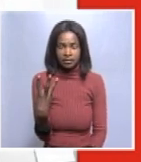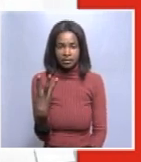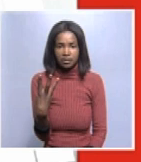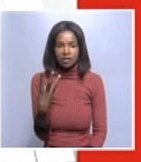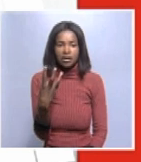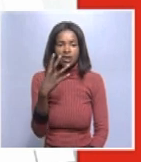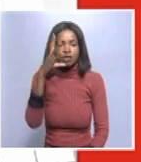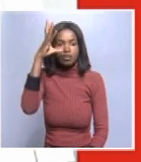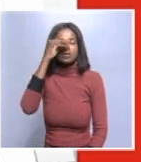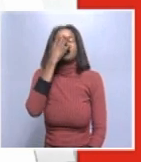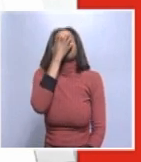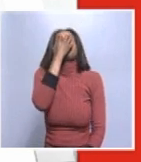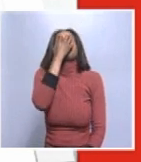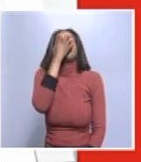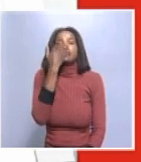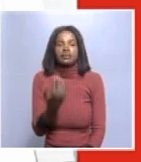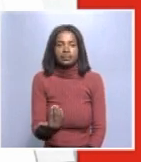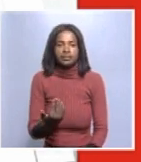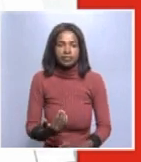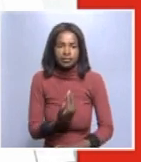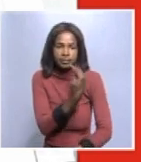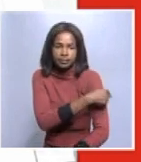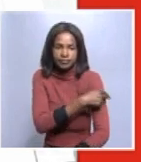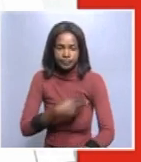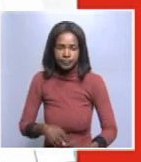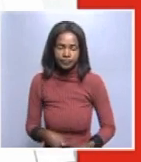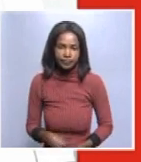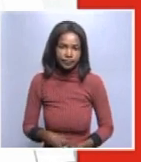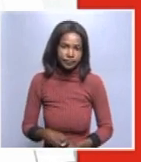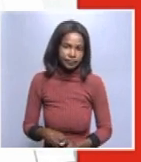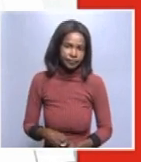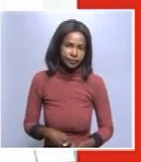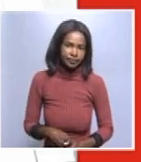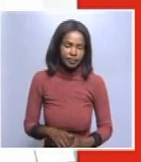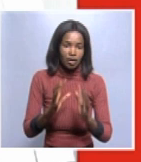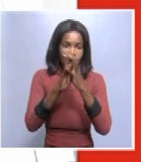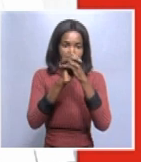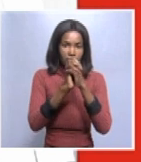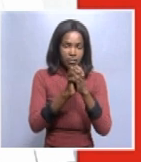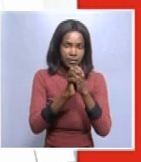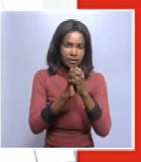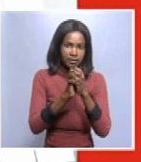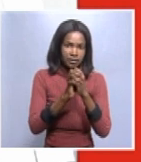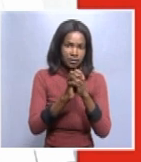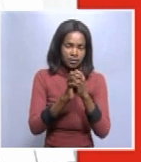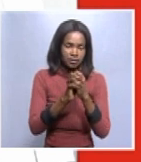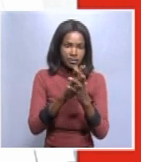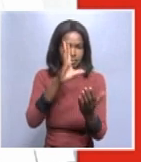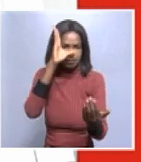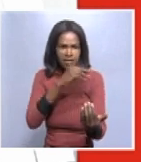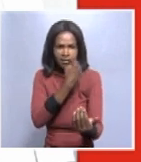admitted to intensive care units. There is follow. Comas admission